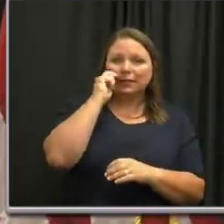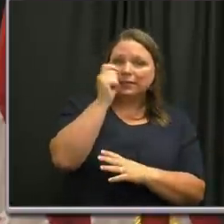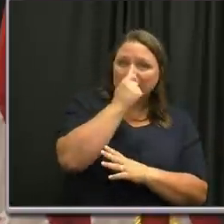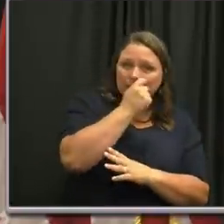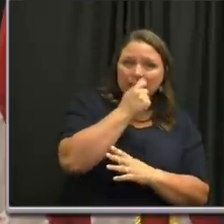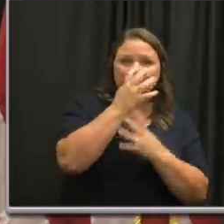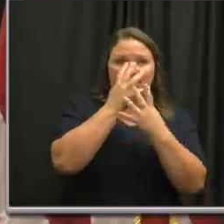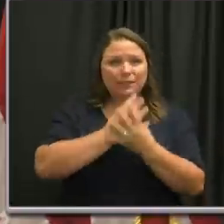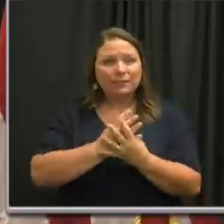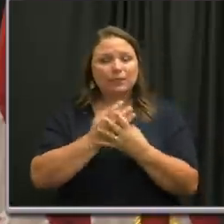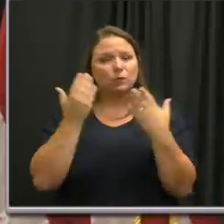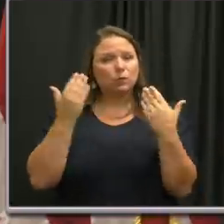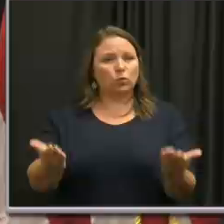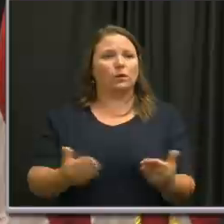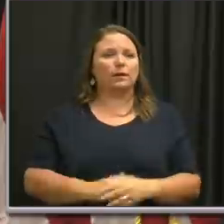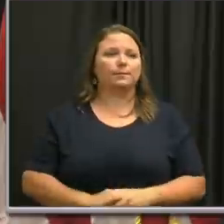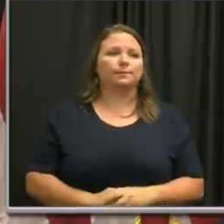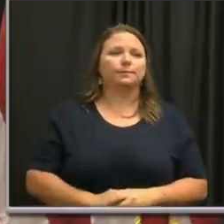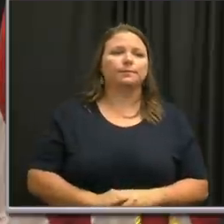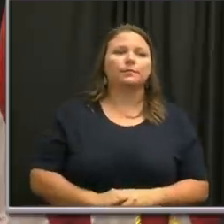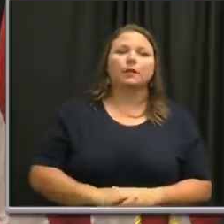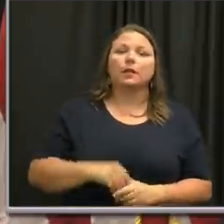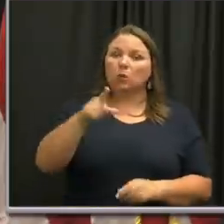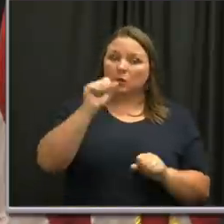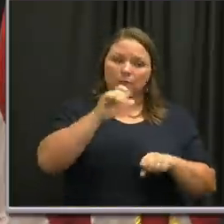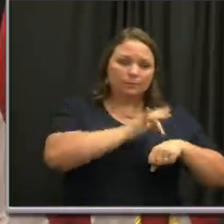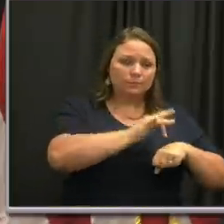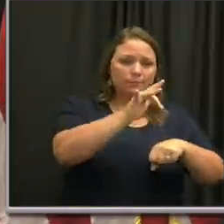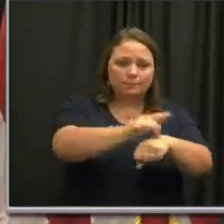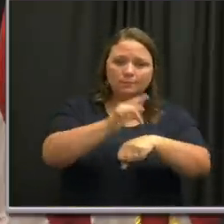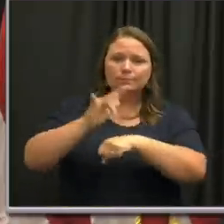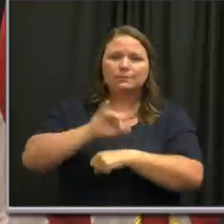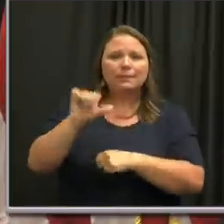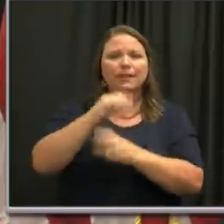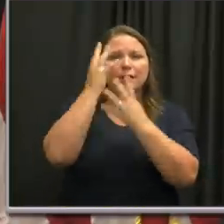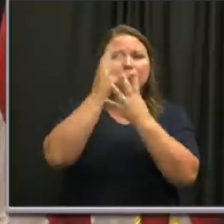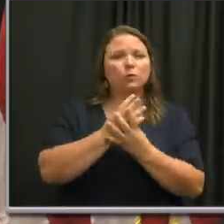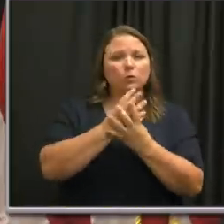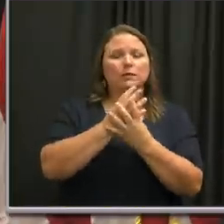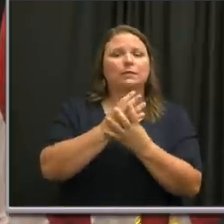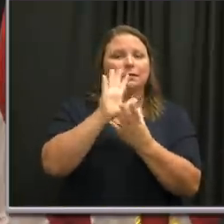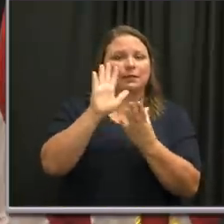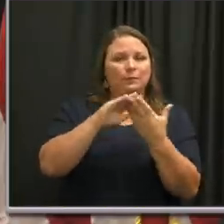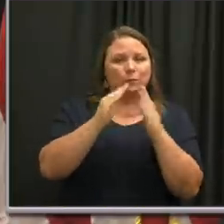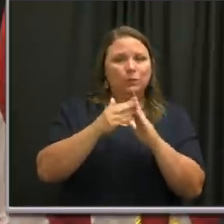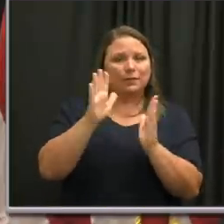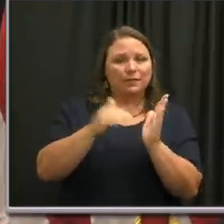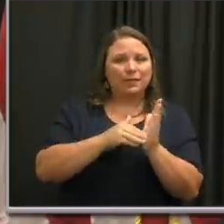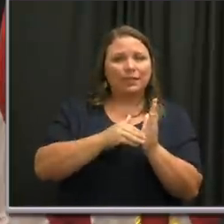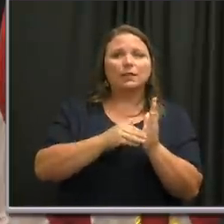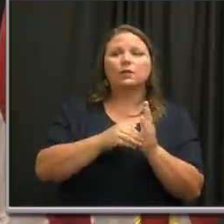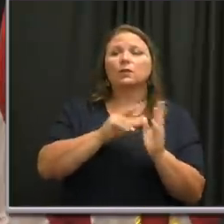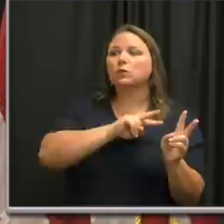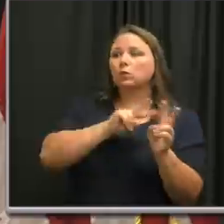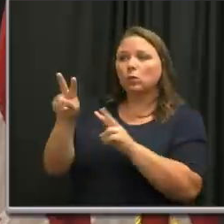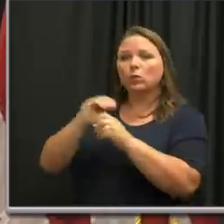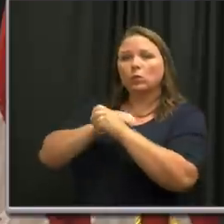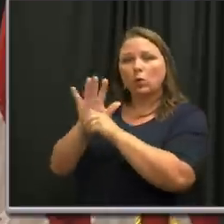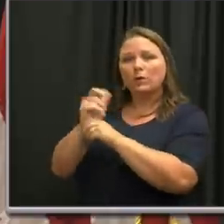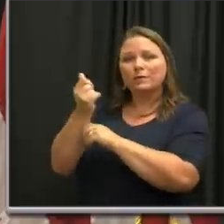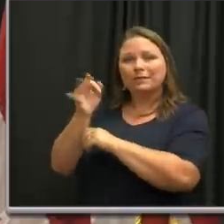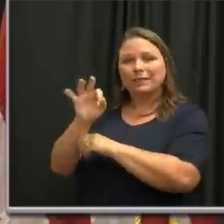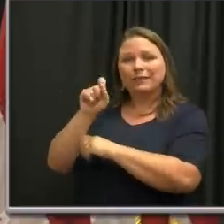and diagnostic test at any of Metro's three community assessment centers. Visit covid19.nashville